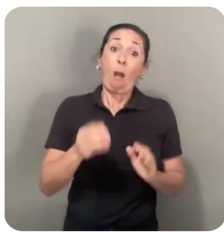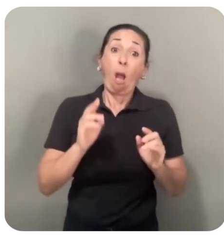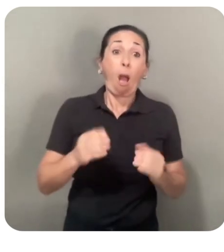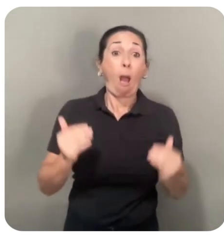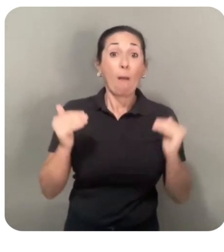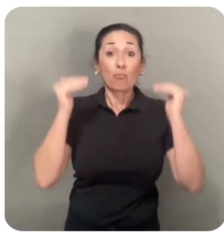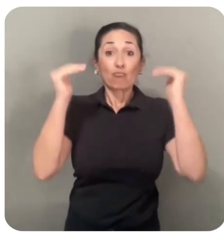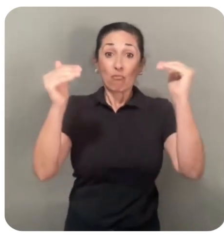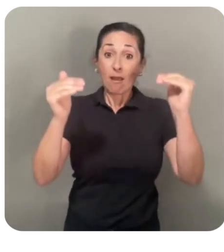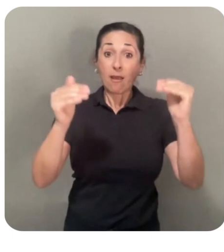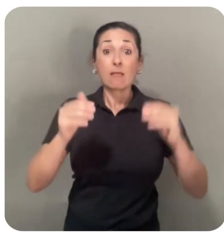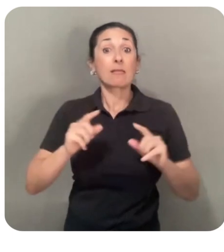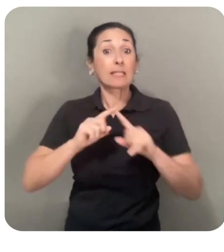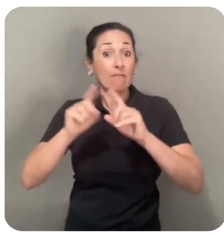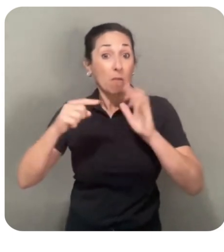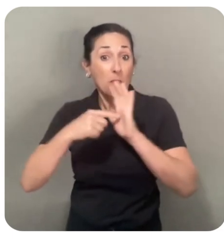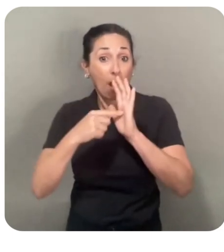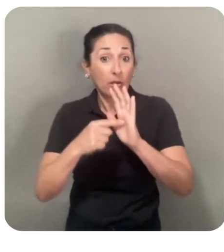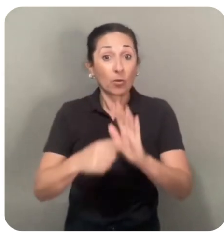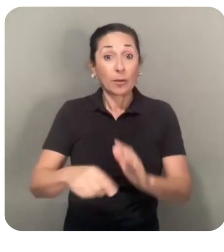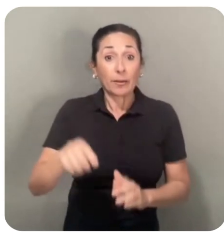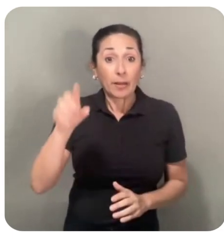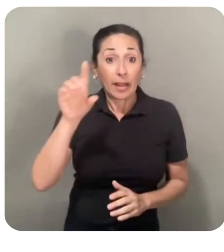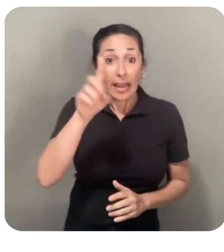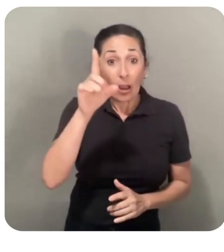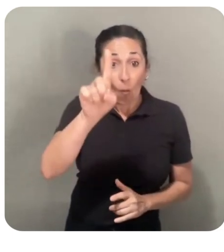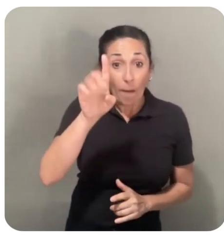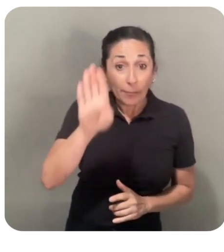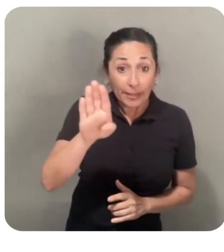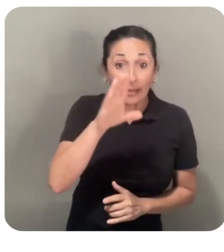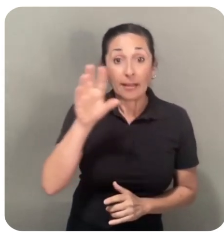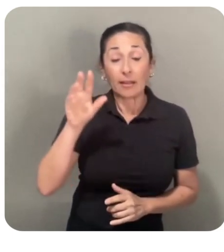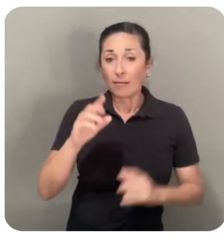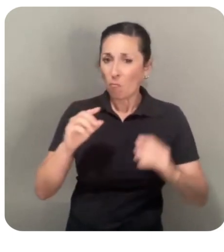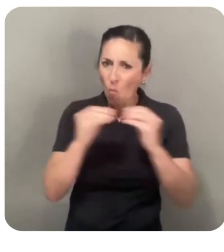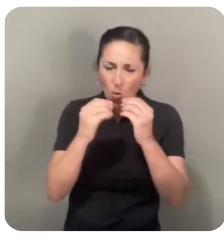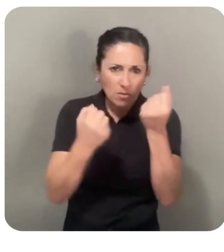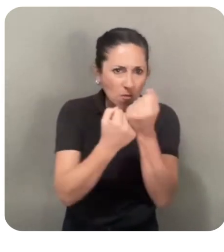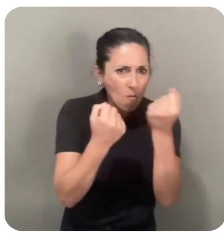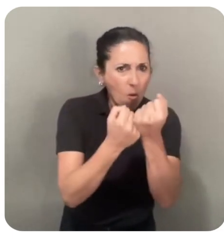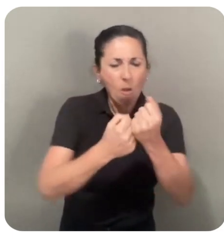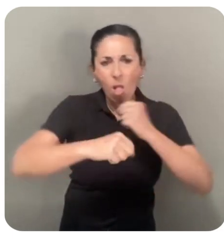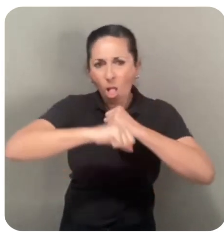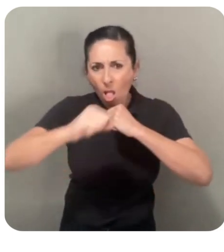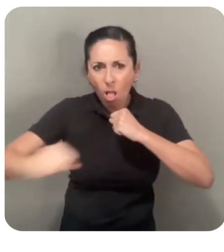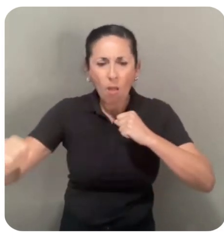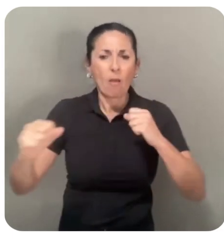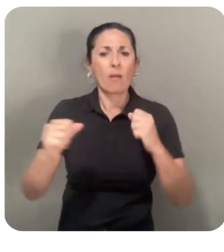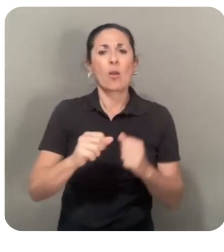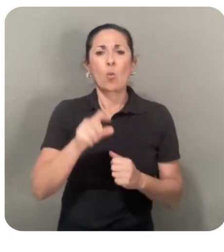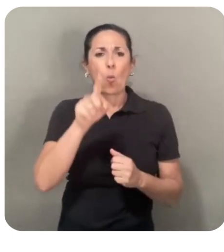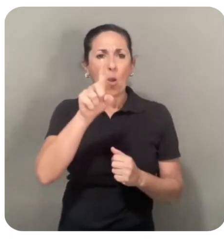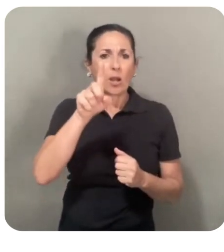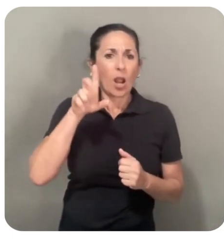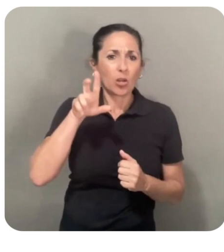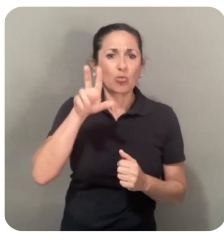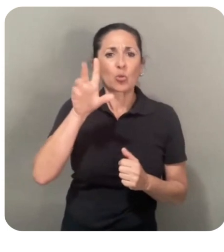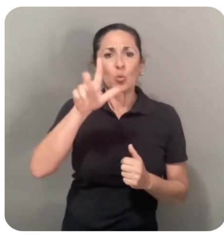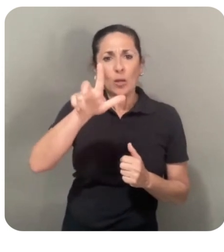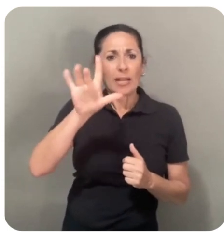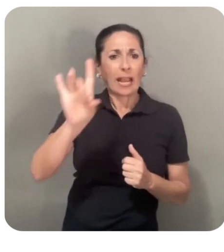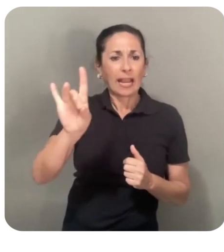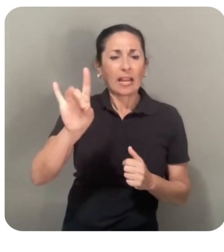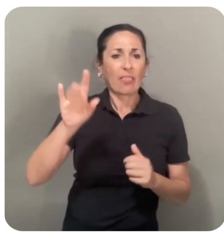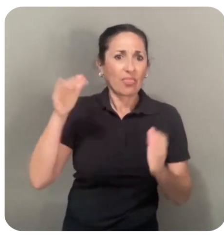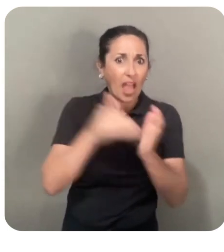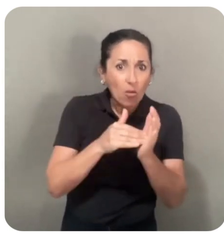7B parameter models featuring multilingual support, a longer context length of 128,000, state-of-the